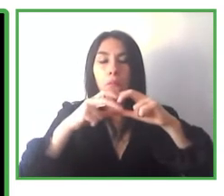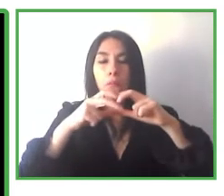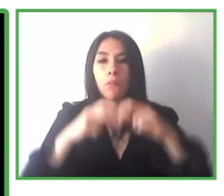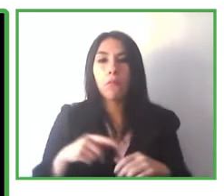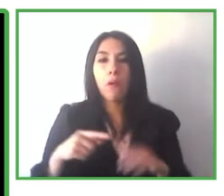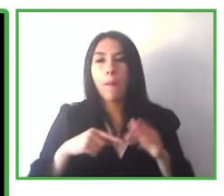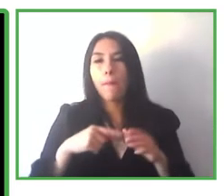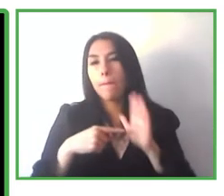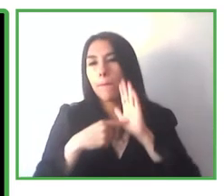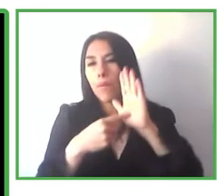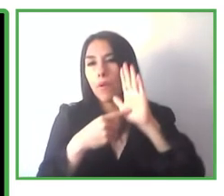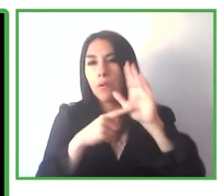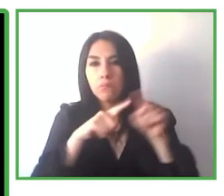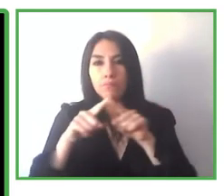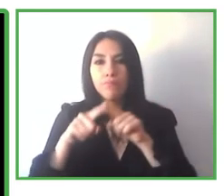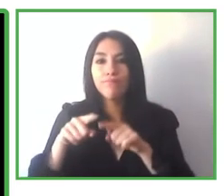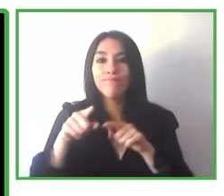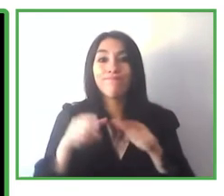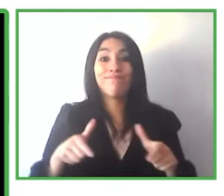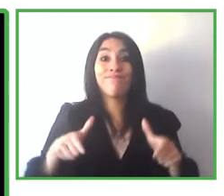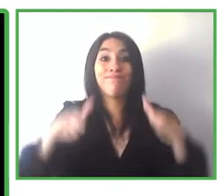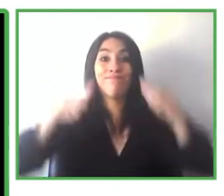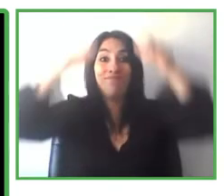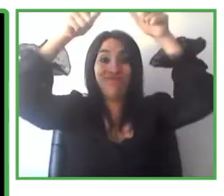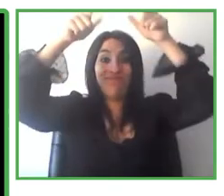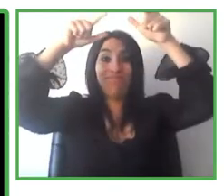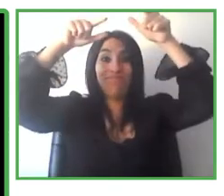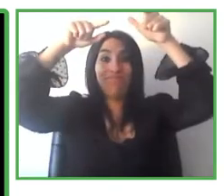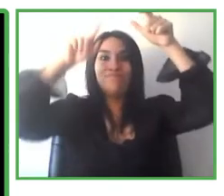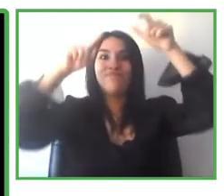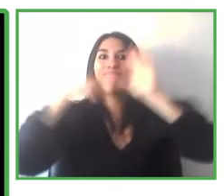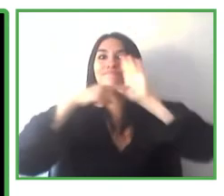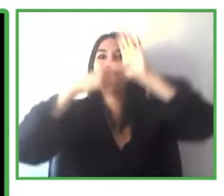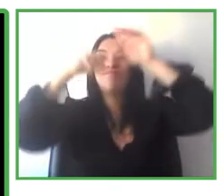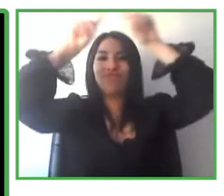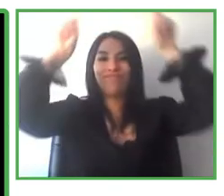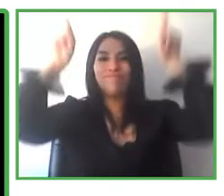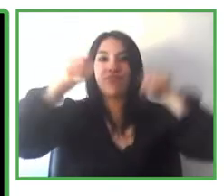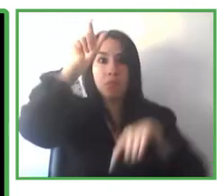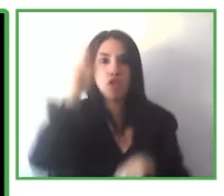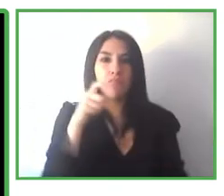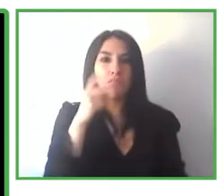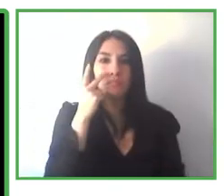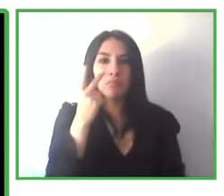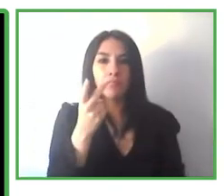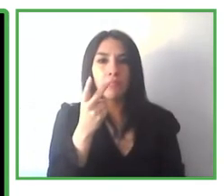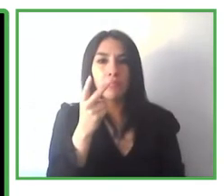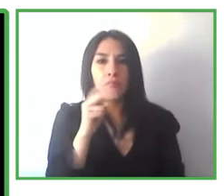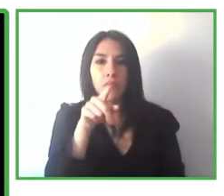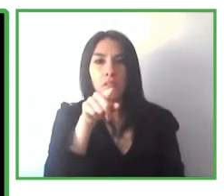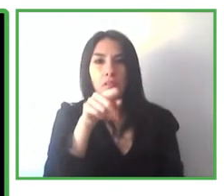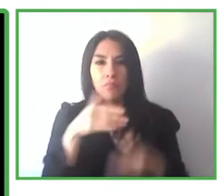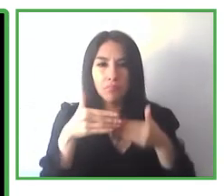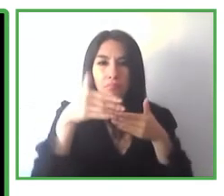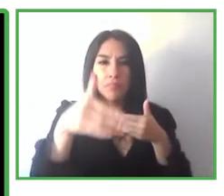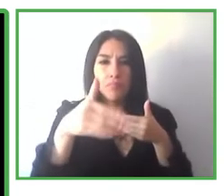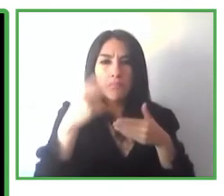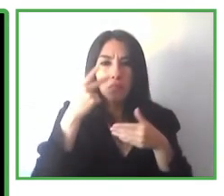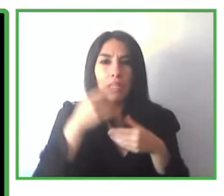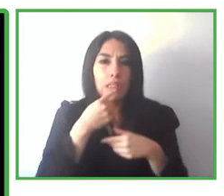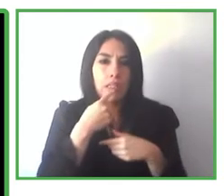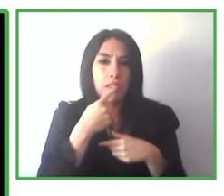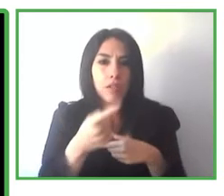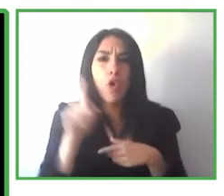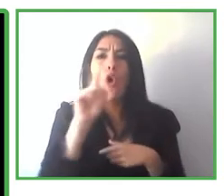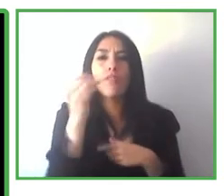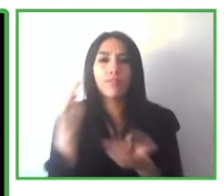You can see it here in the signs. So a user in 20 minutes, 20 meters away can find the bus